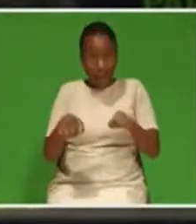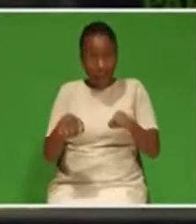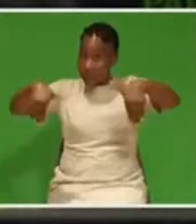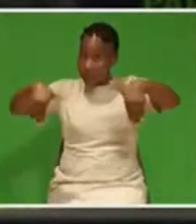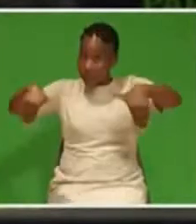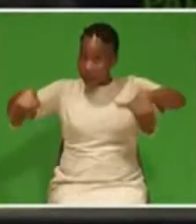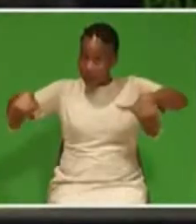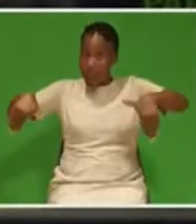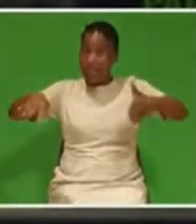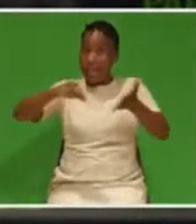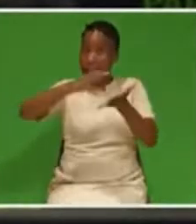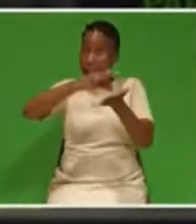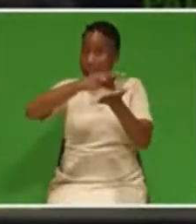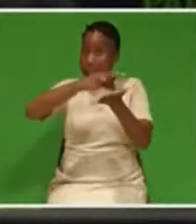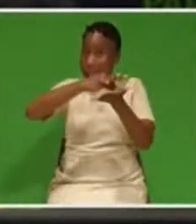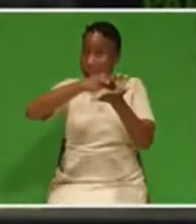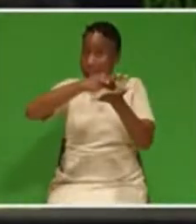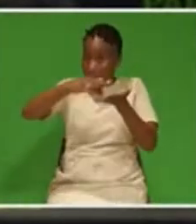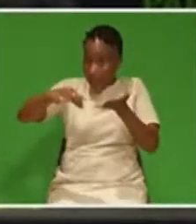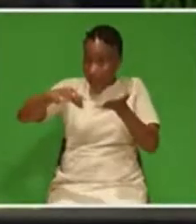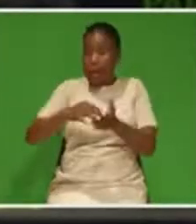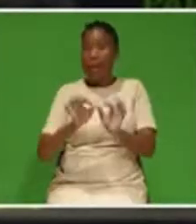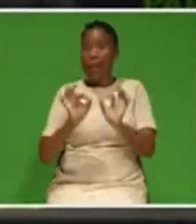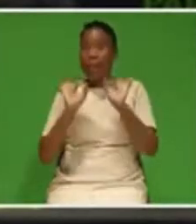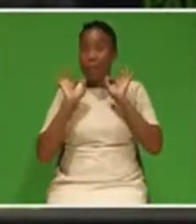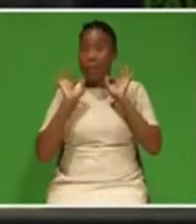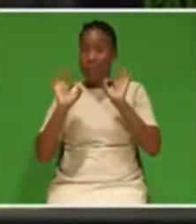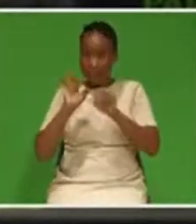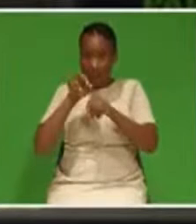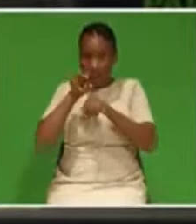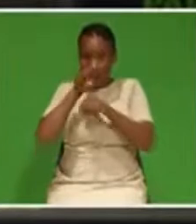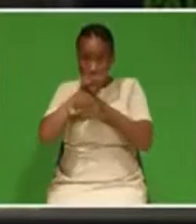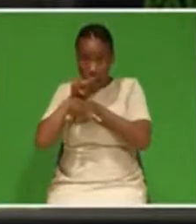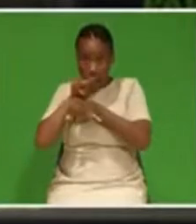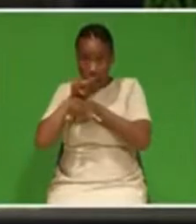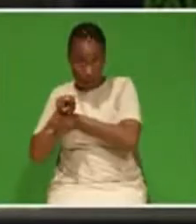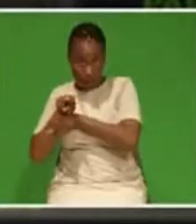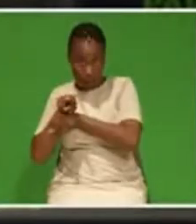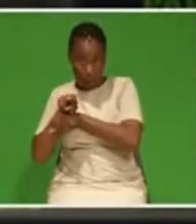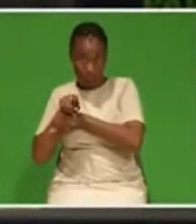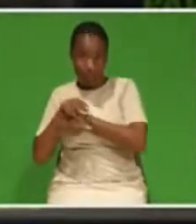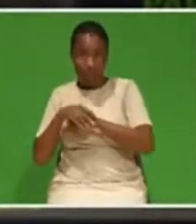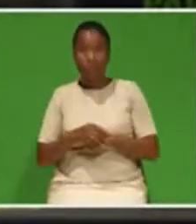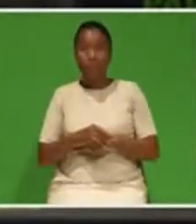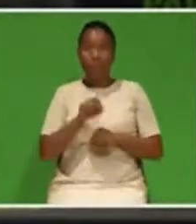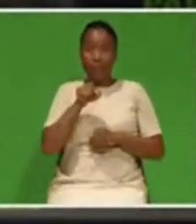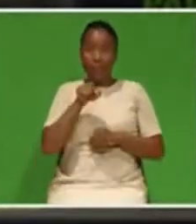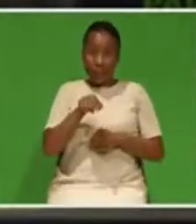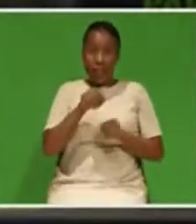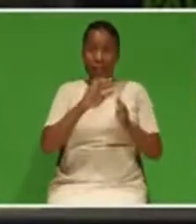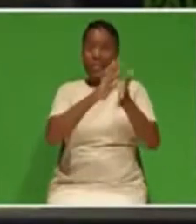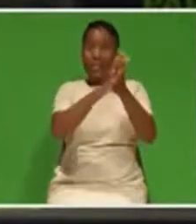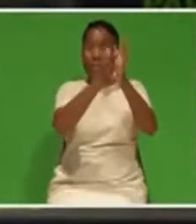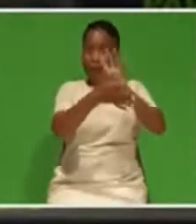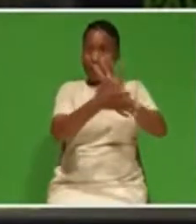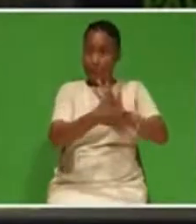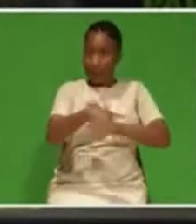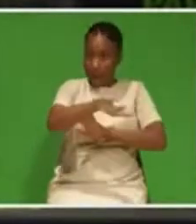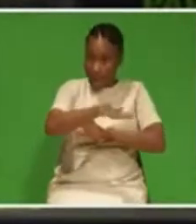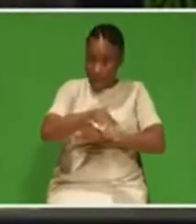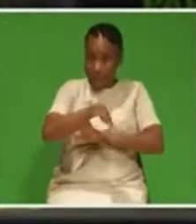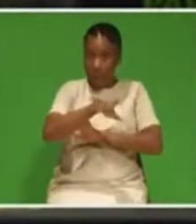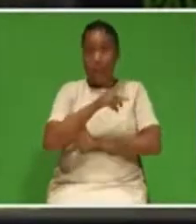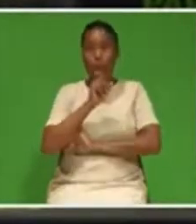oversight. We will use the state of disaster to rid